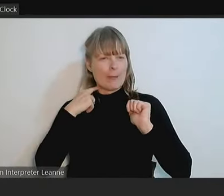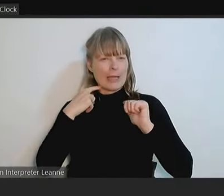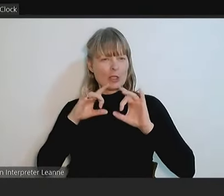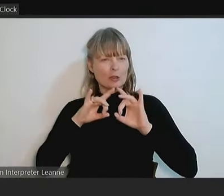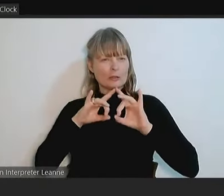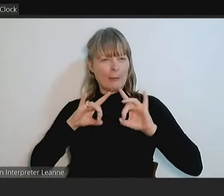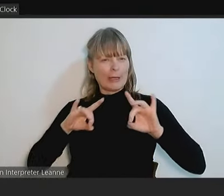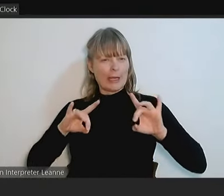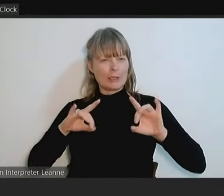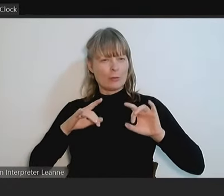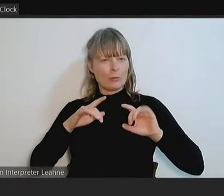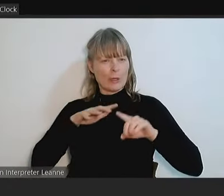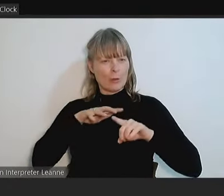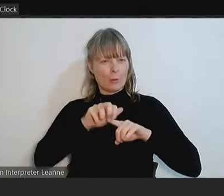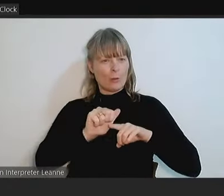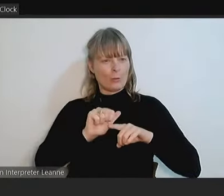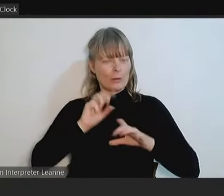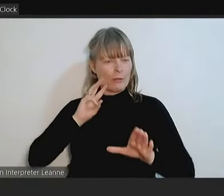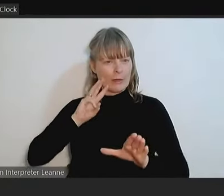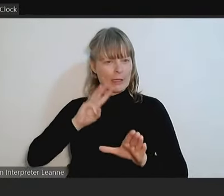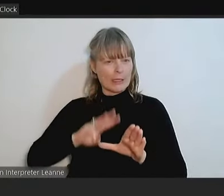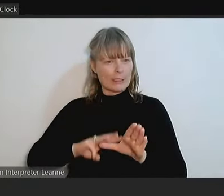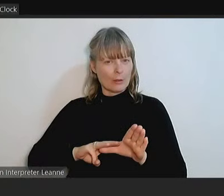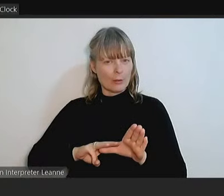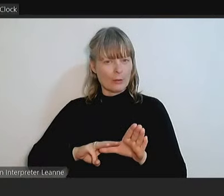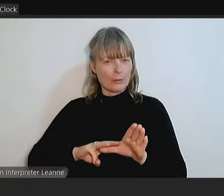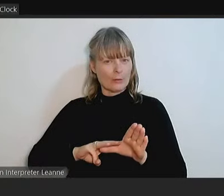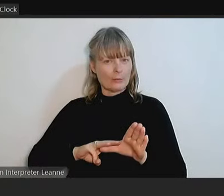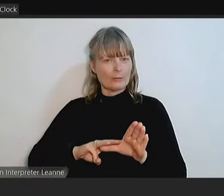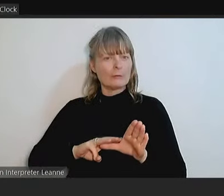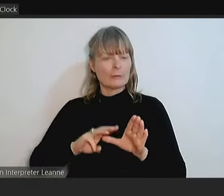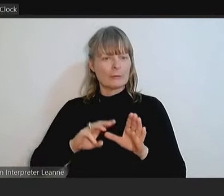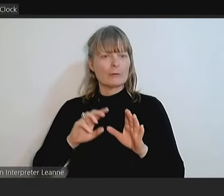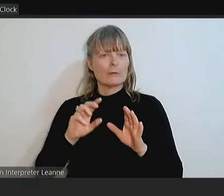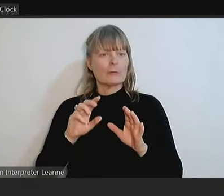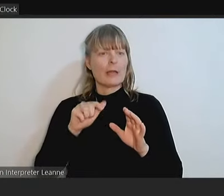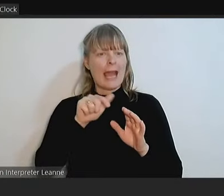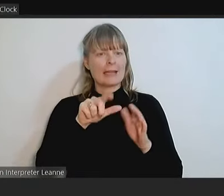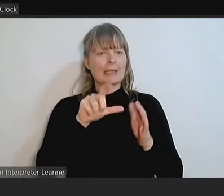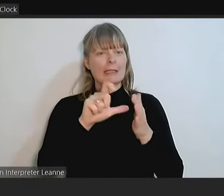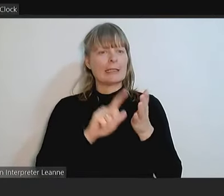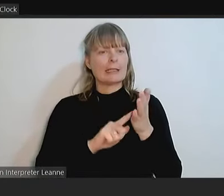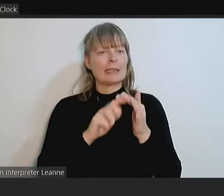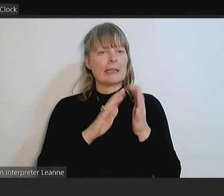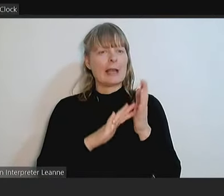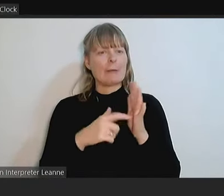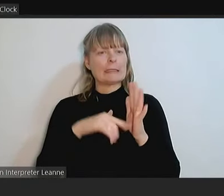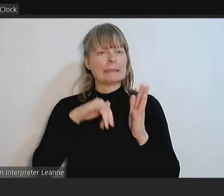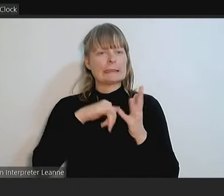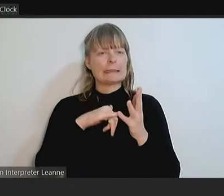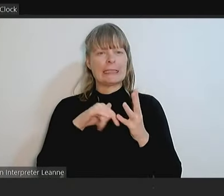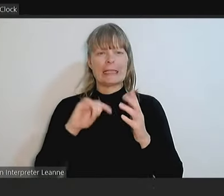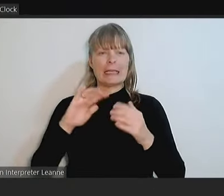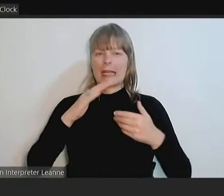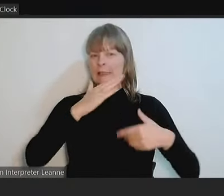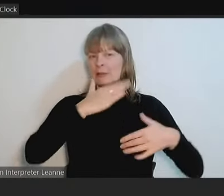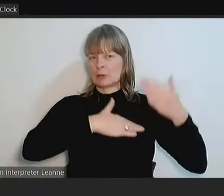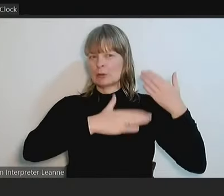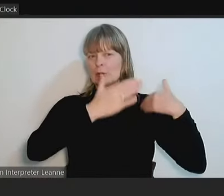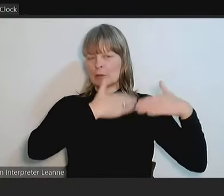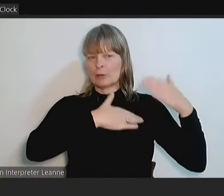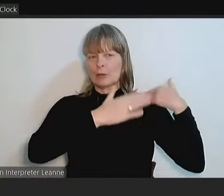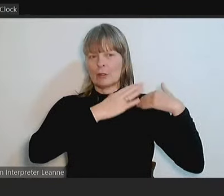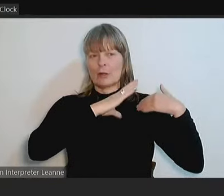at Clements Reserve, which is a historical contamination from use of